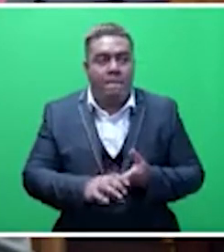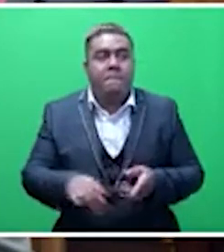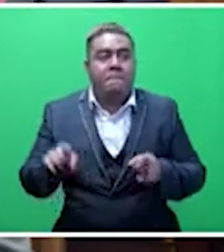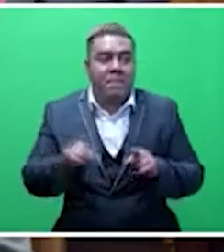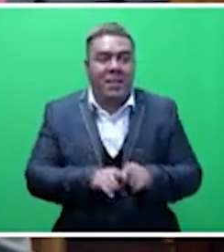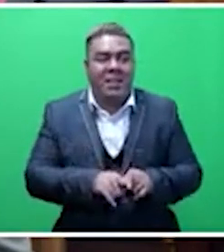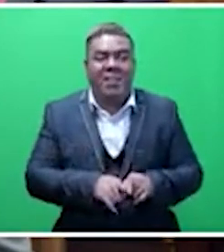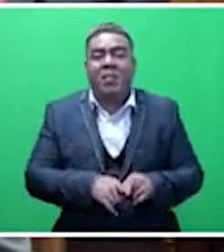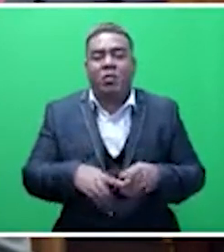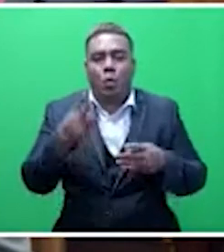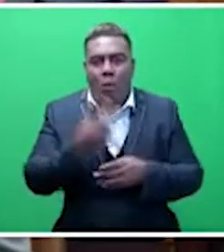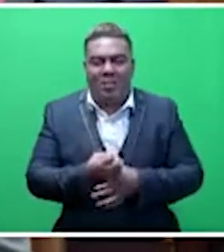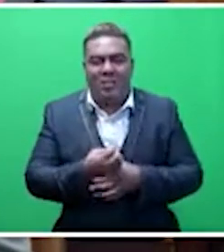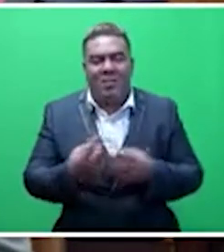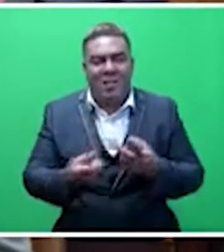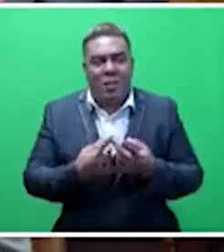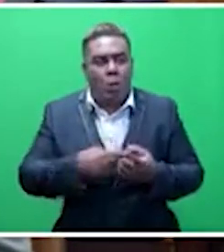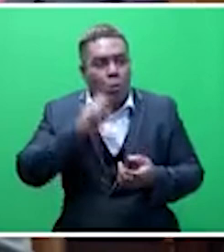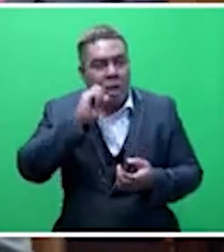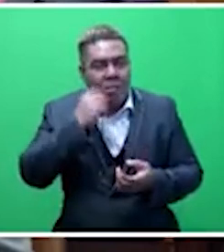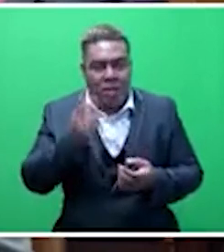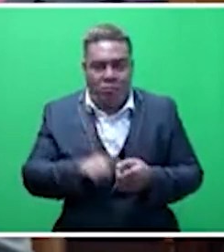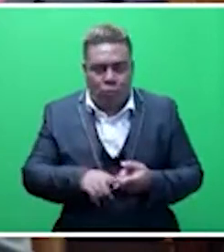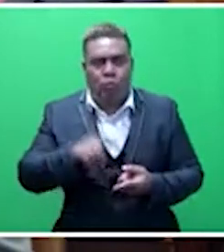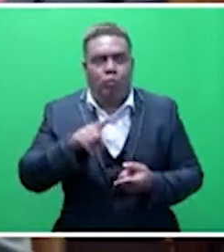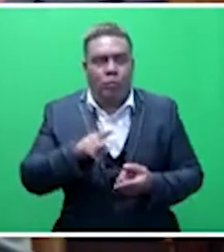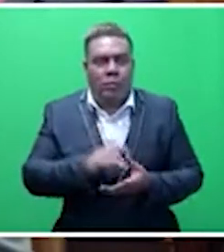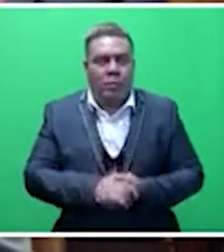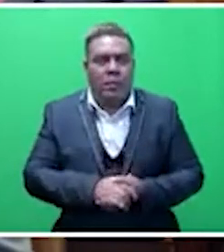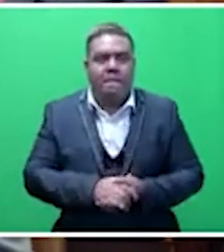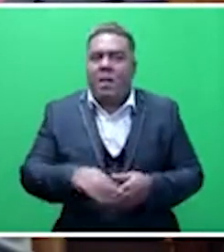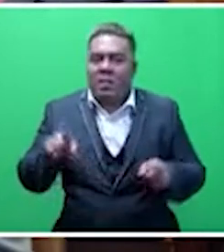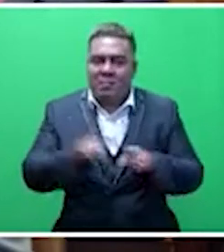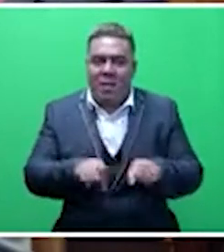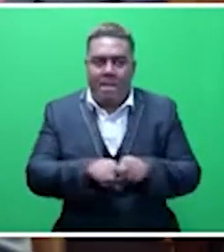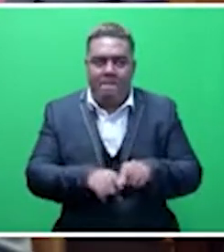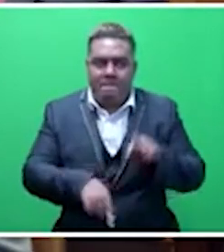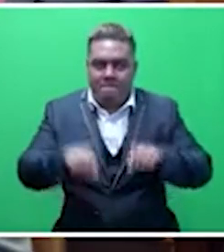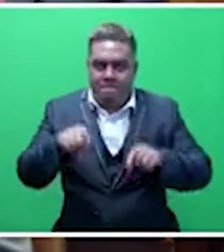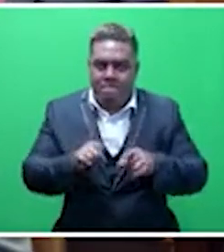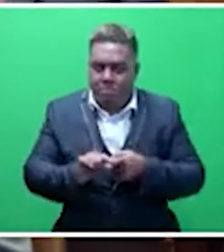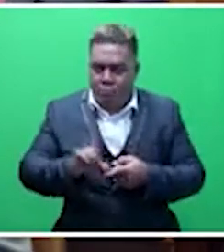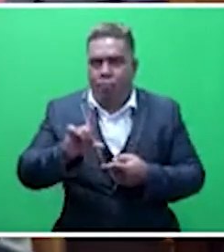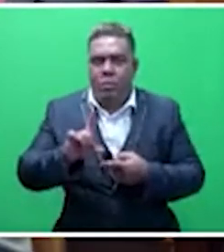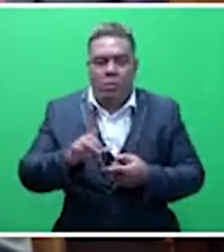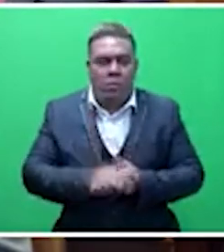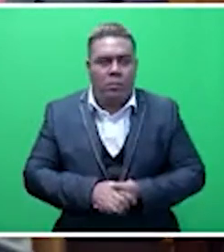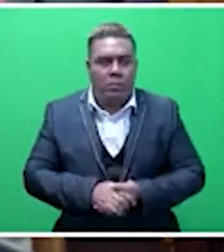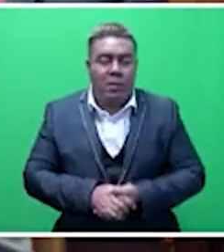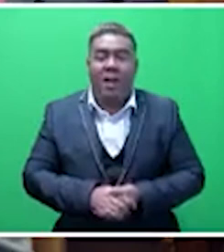means the wages in the other wage sectors will also increase by the same percentage, Sir. Mr. Sir,